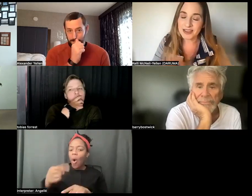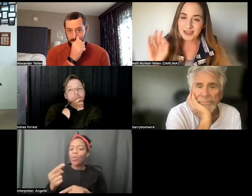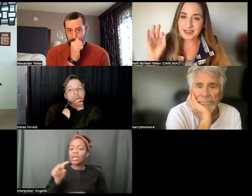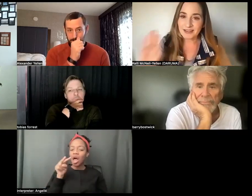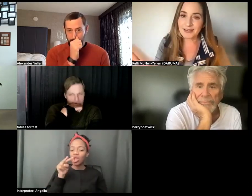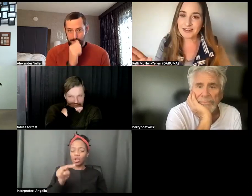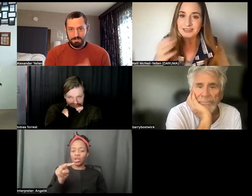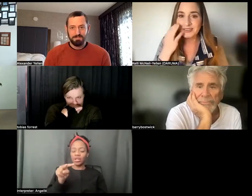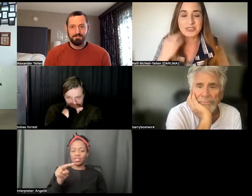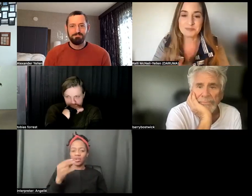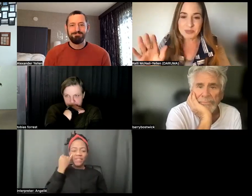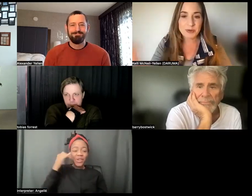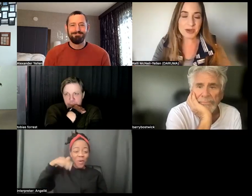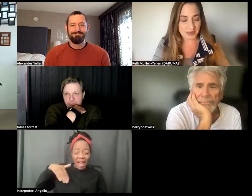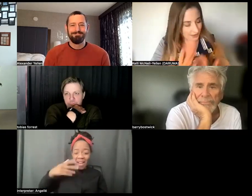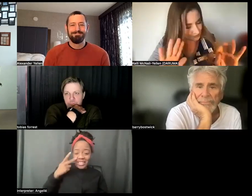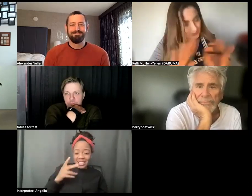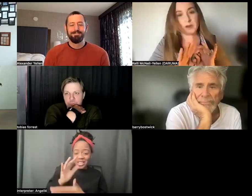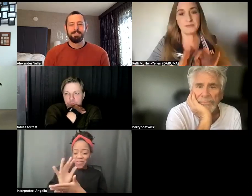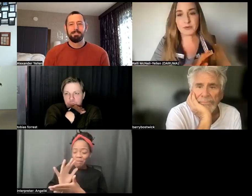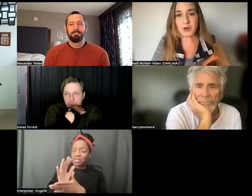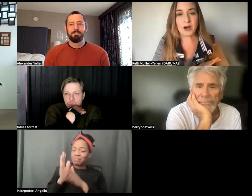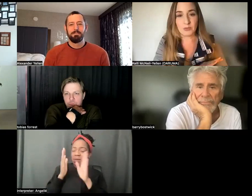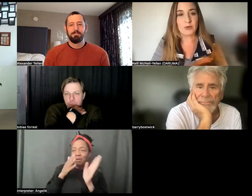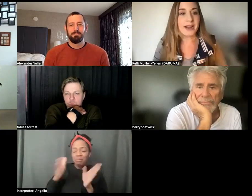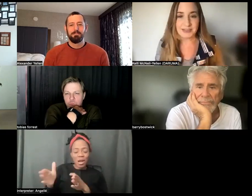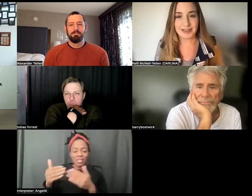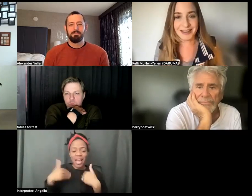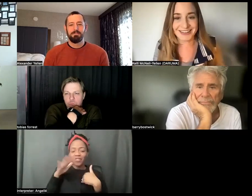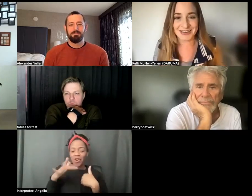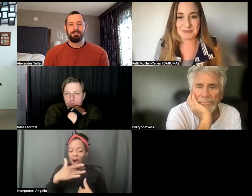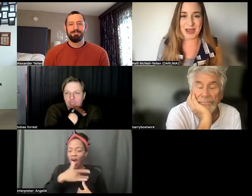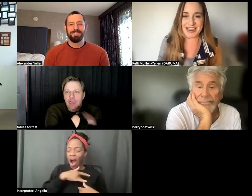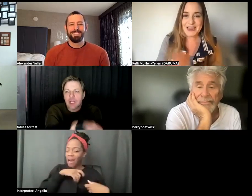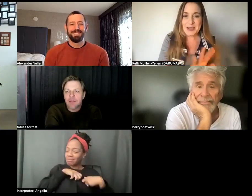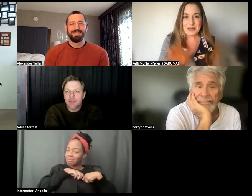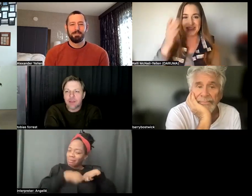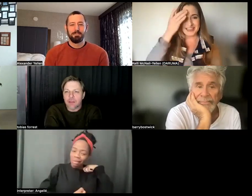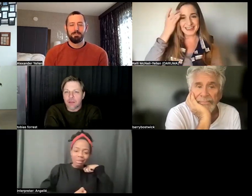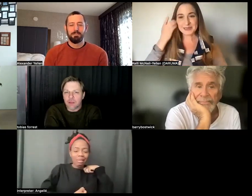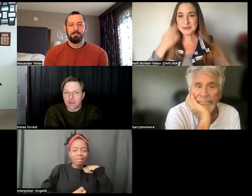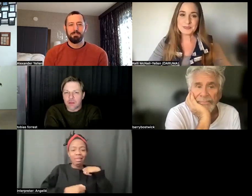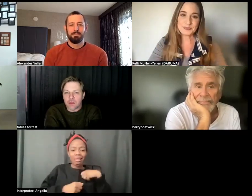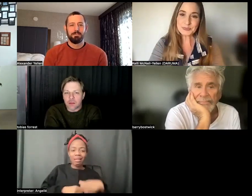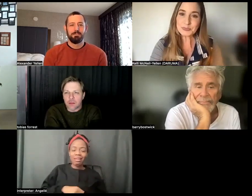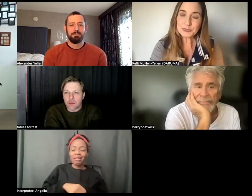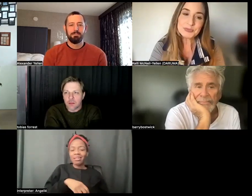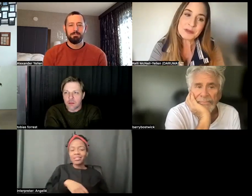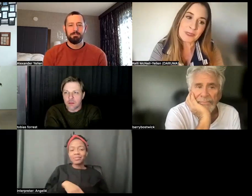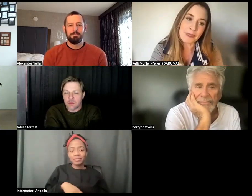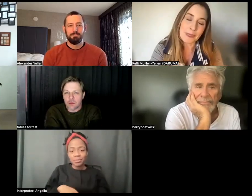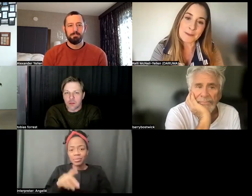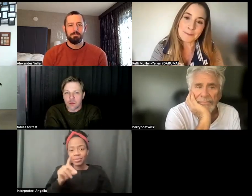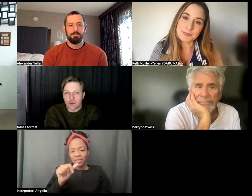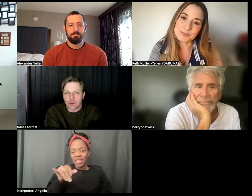yet, just be prepared to have your, your heart wrecked. I mean, seriously, after seeing it at Man's